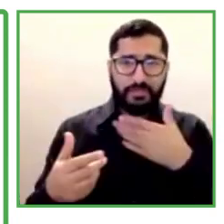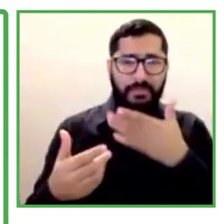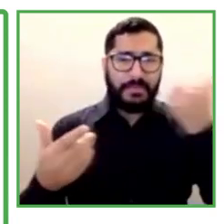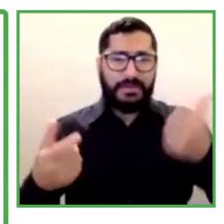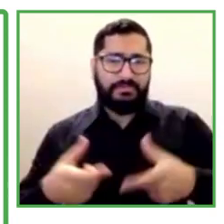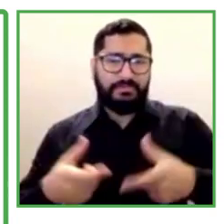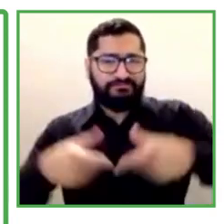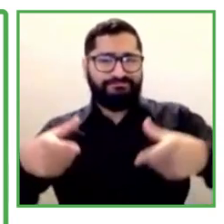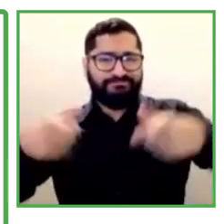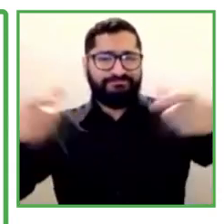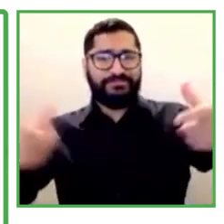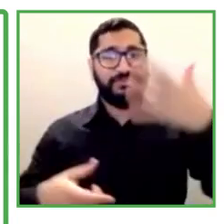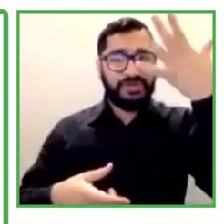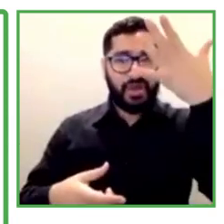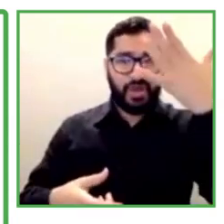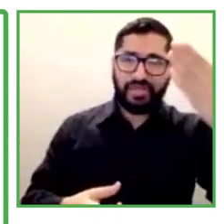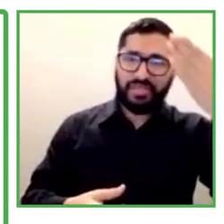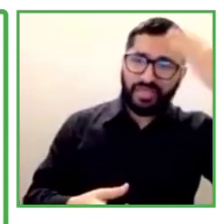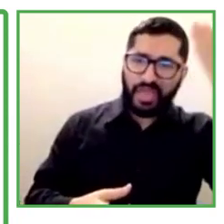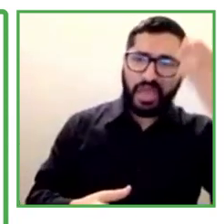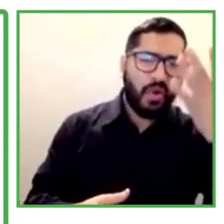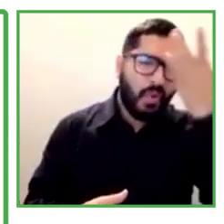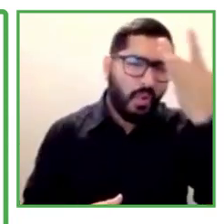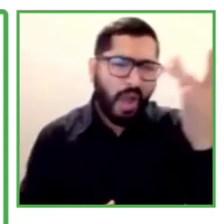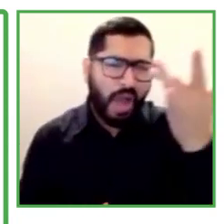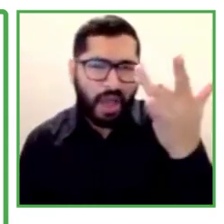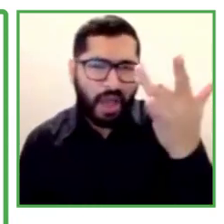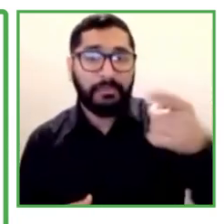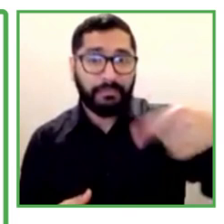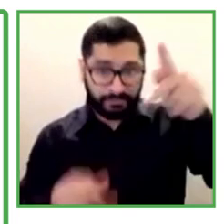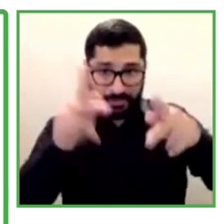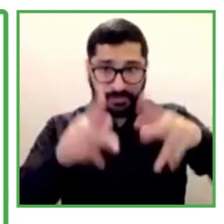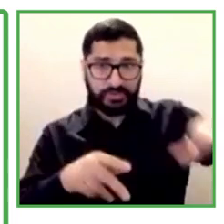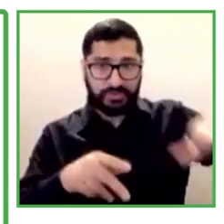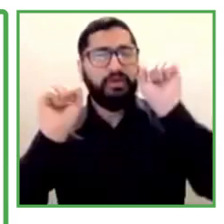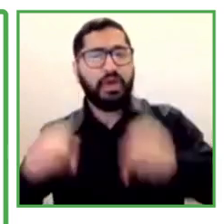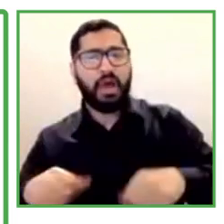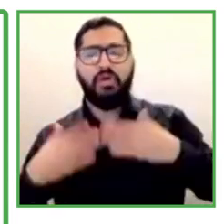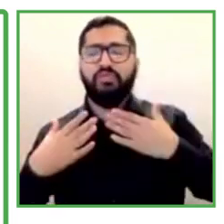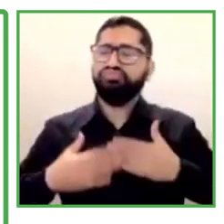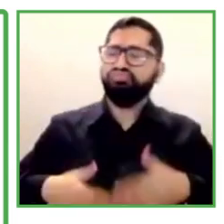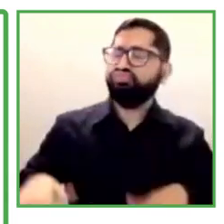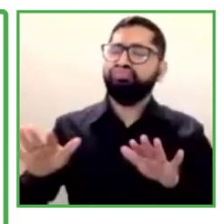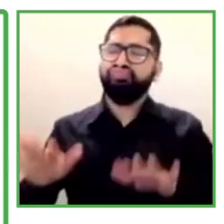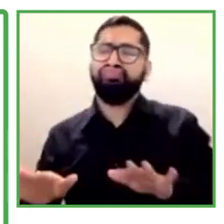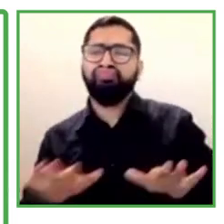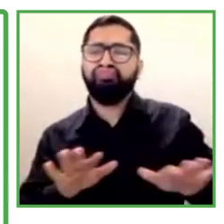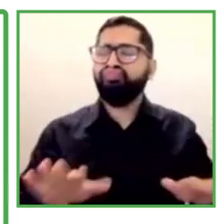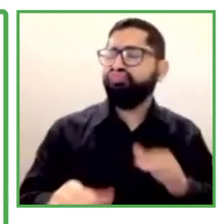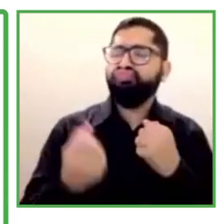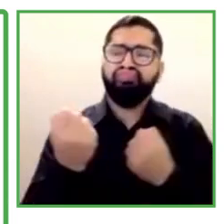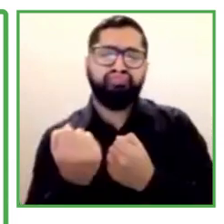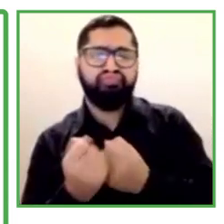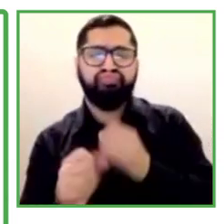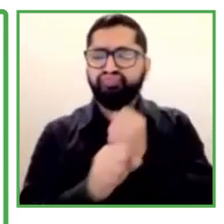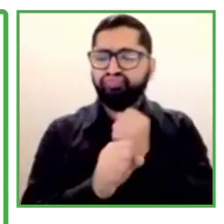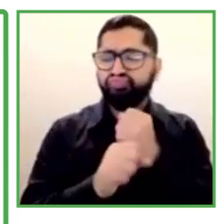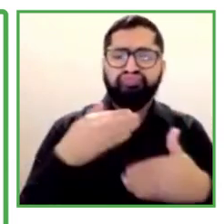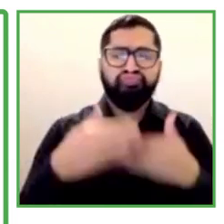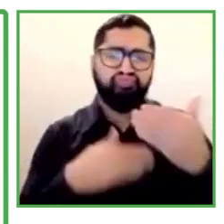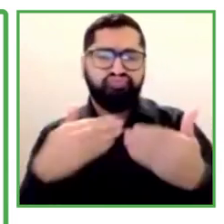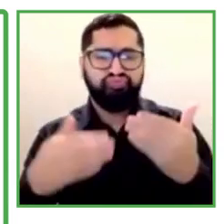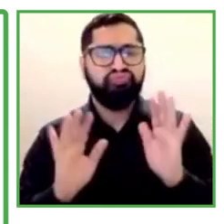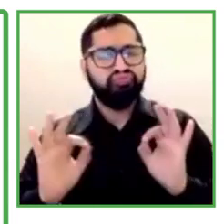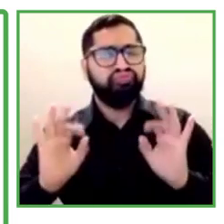so that people have peace of mind, and they can avoid commuting, and work absolutely from